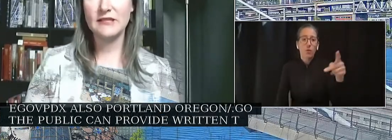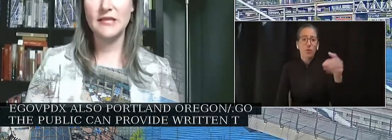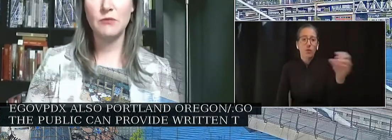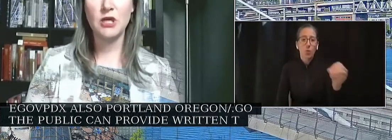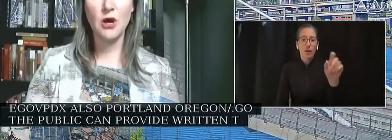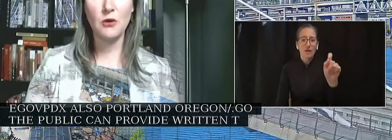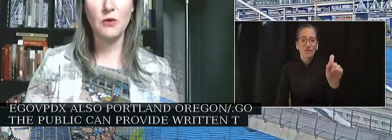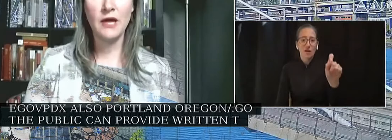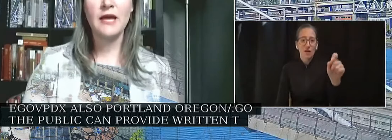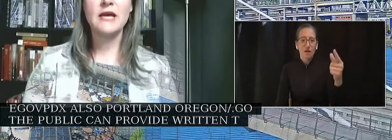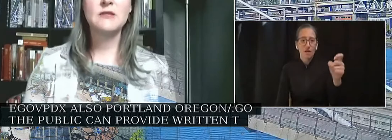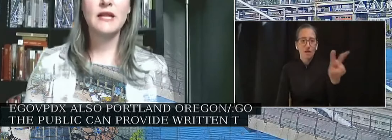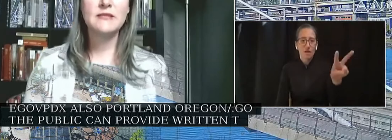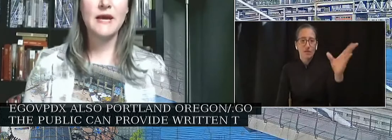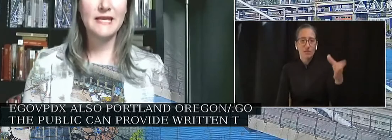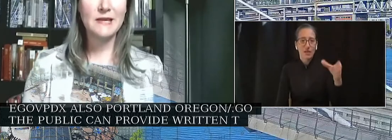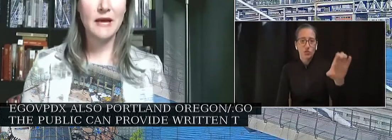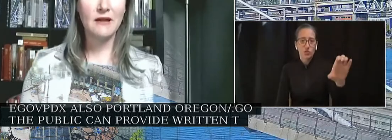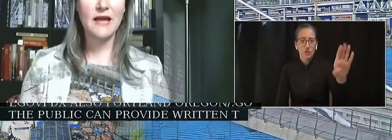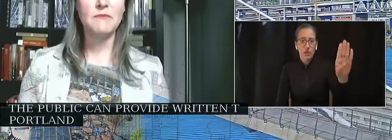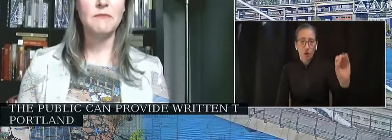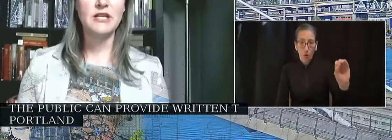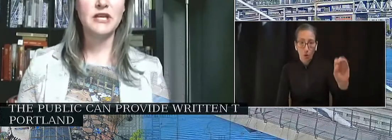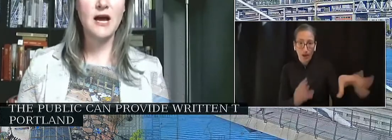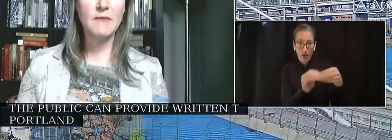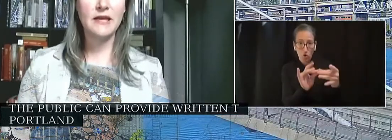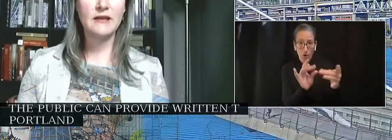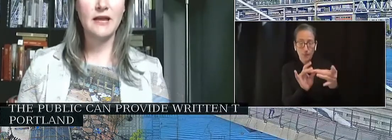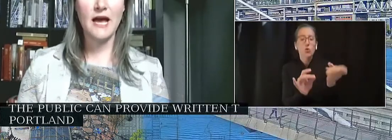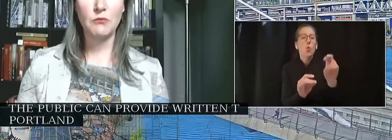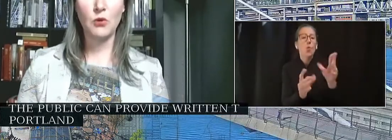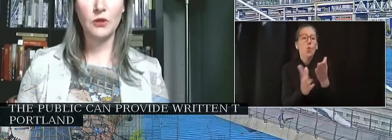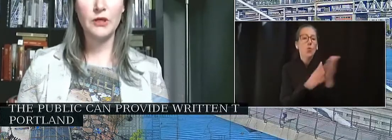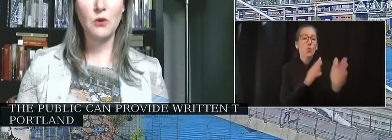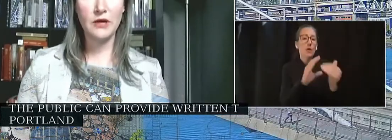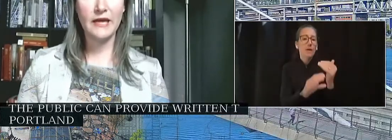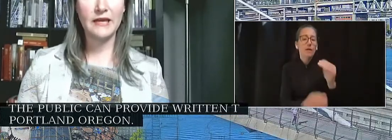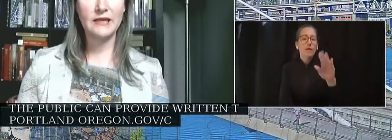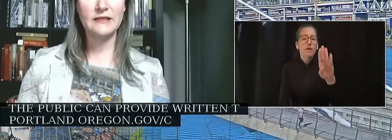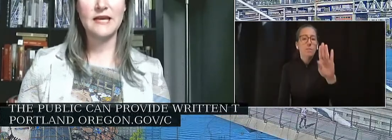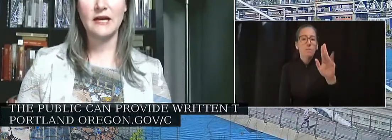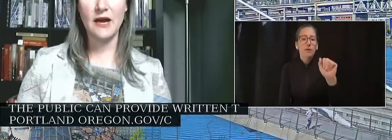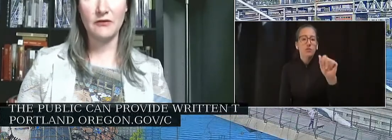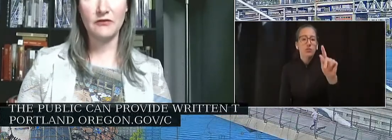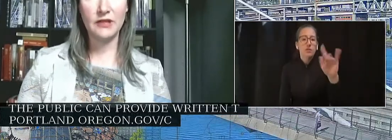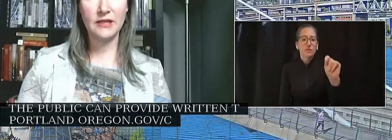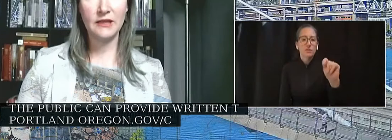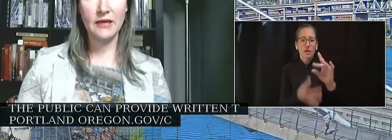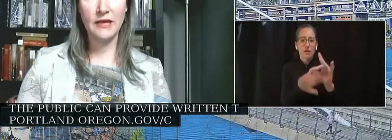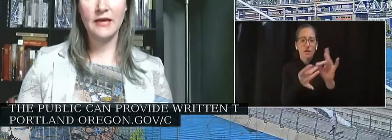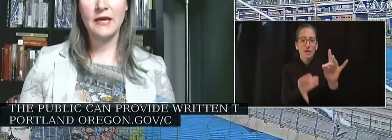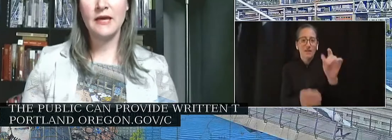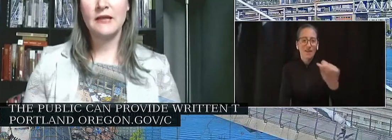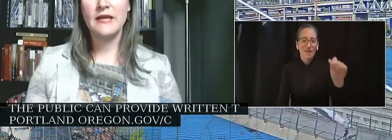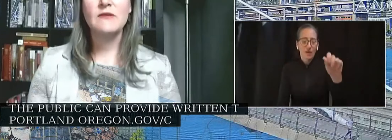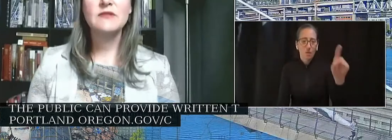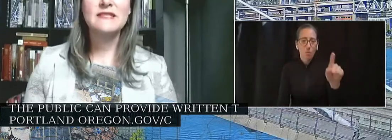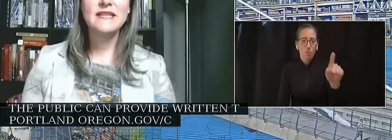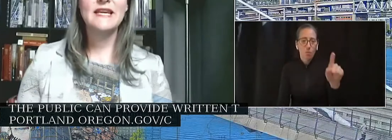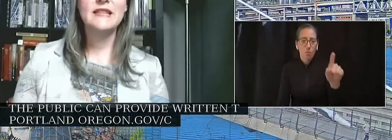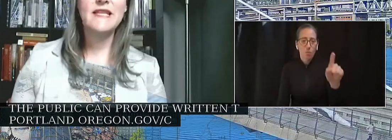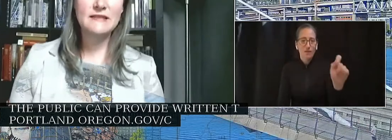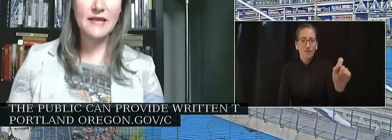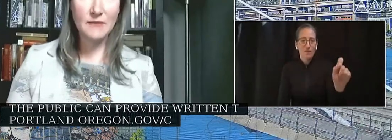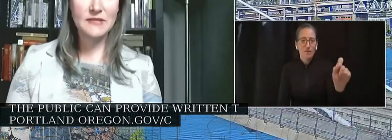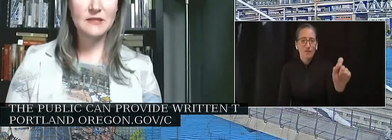slash CBO, as well as by email at budgetcomment at portlandoregon.gov. The